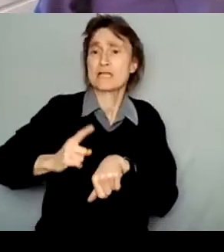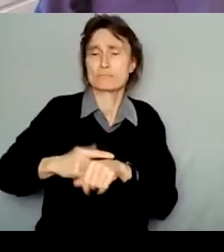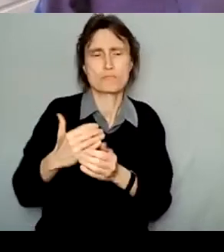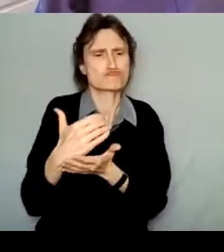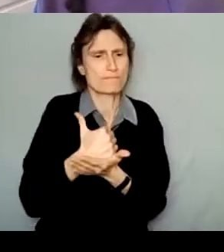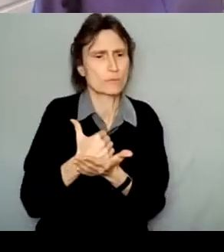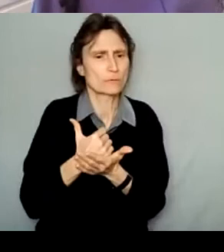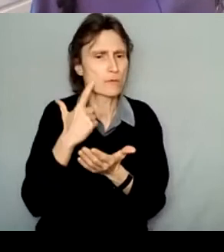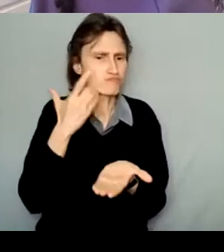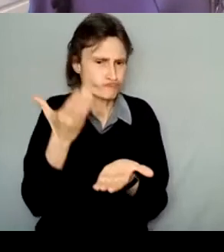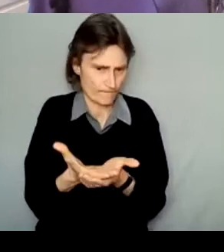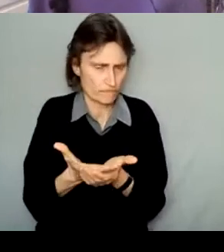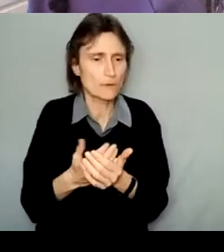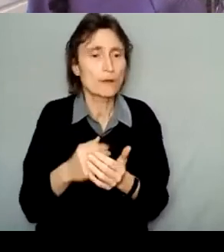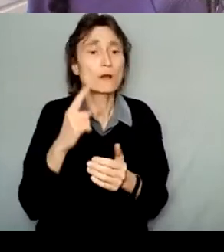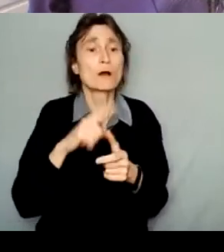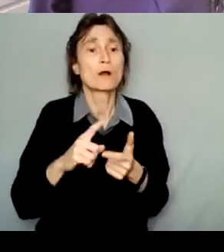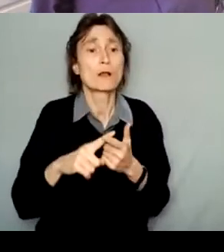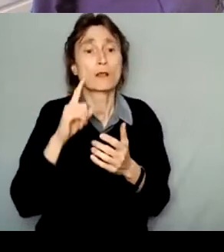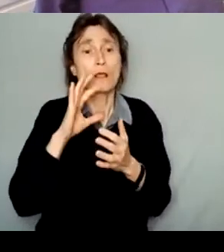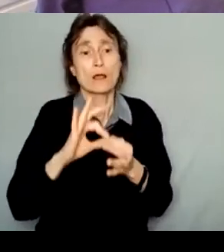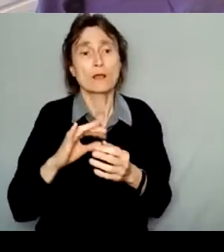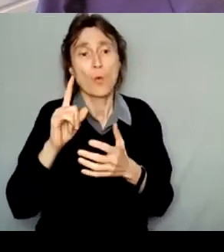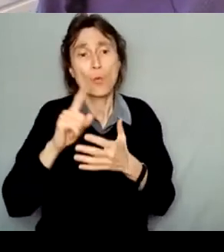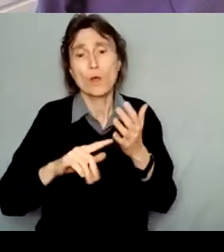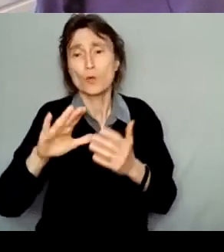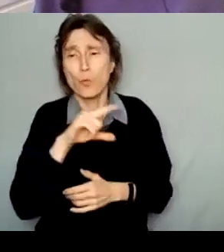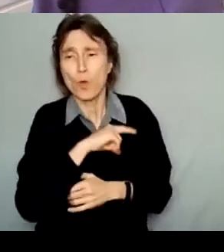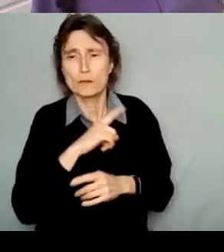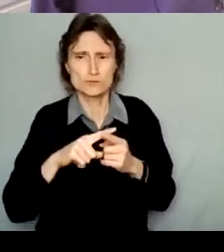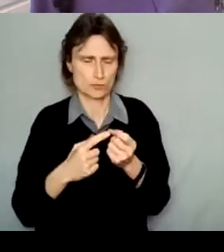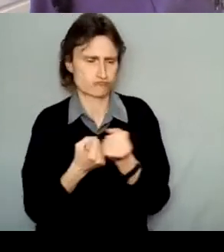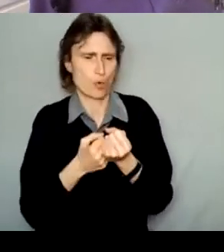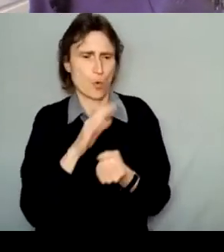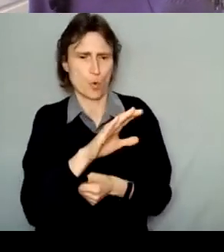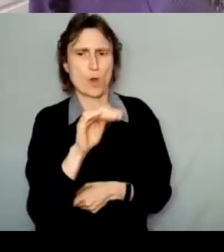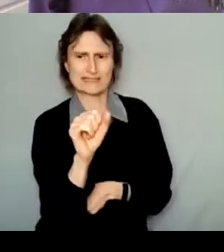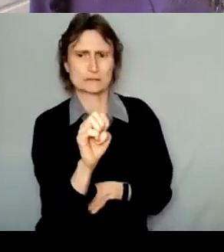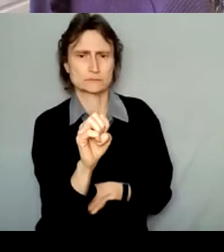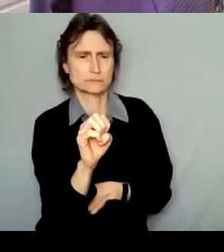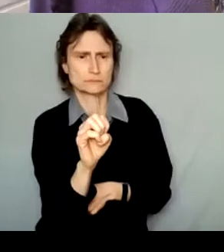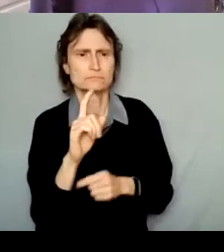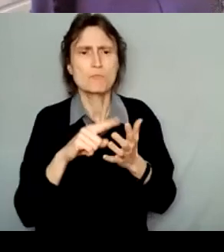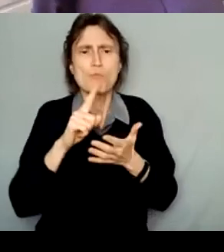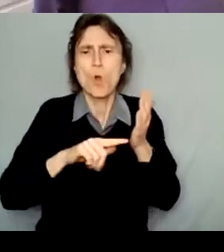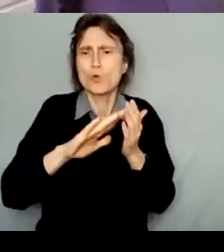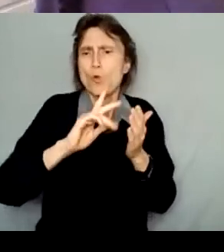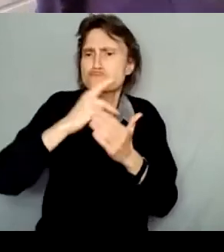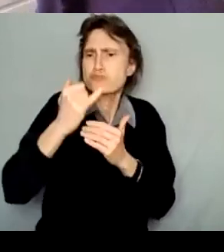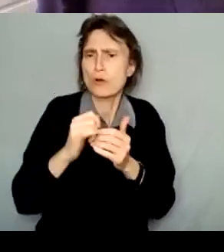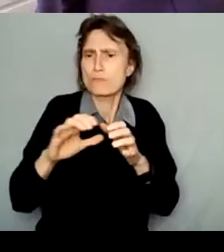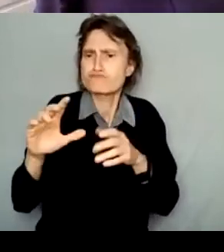include additional files or links that strengthen your case or help assessors understand more about your project or practice.